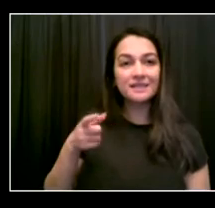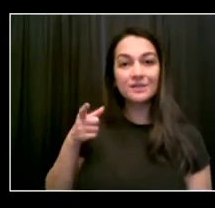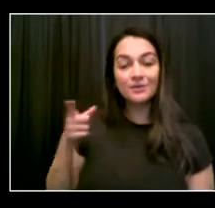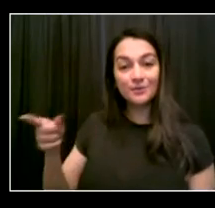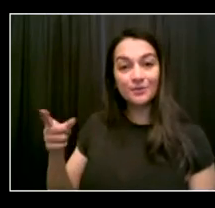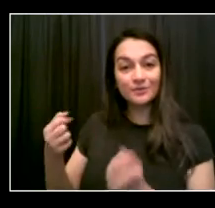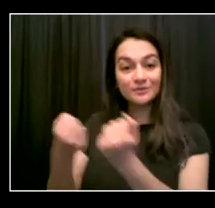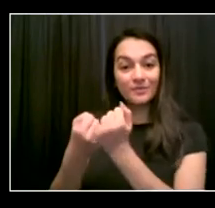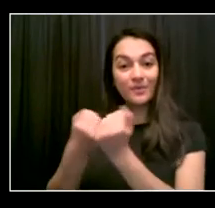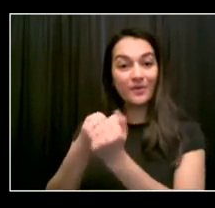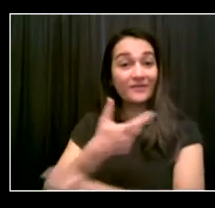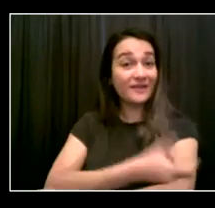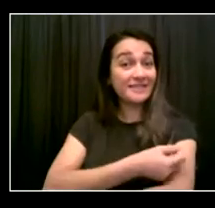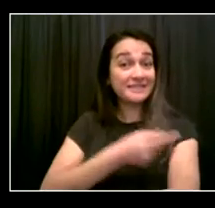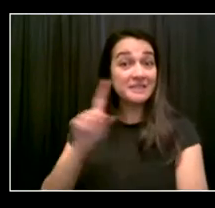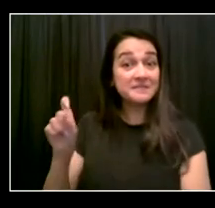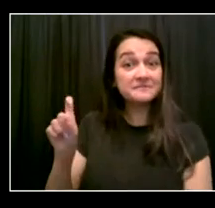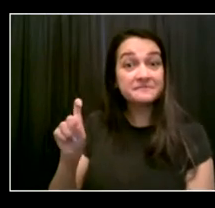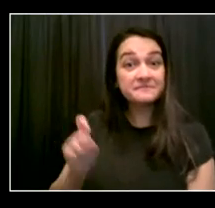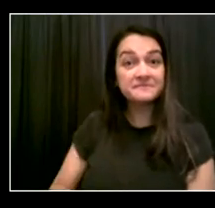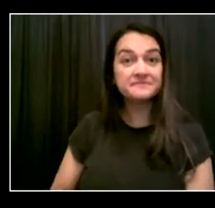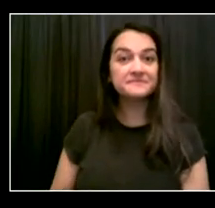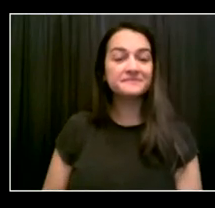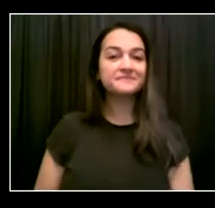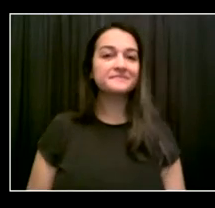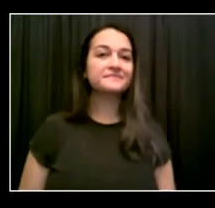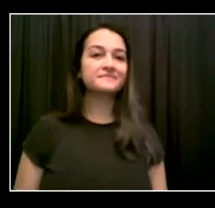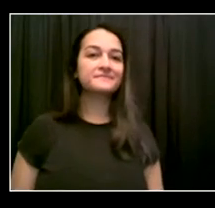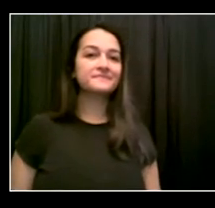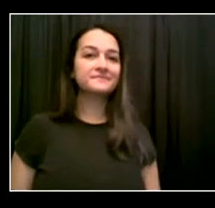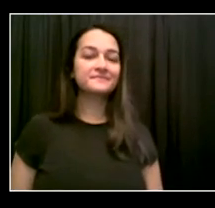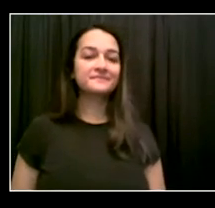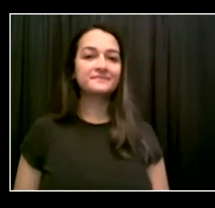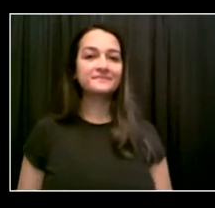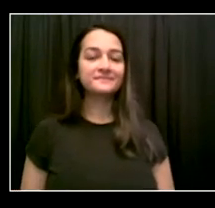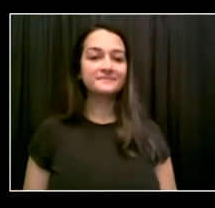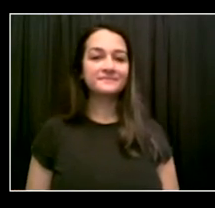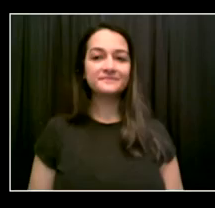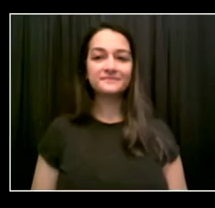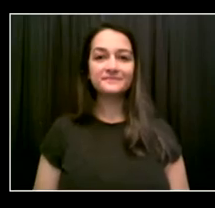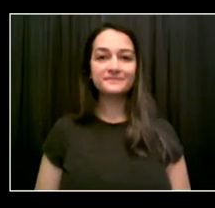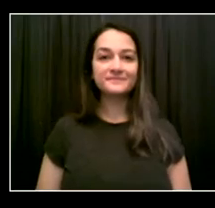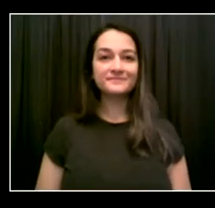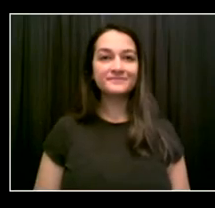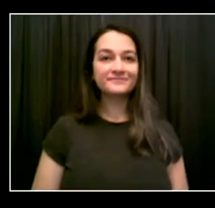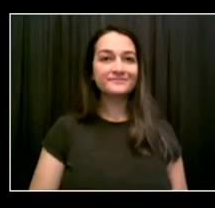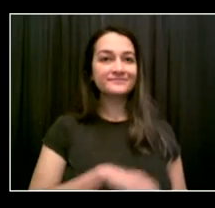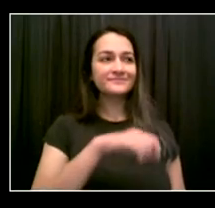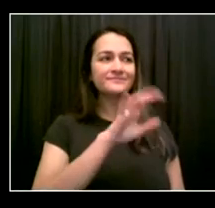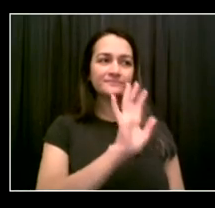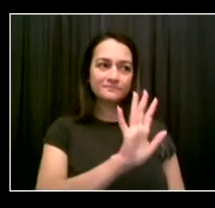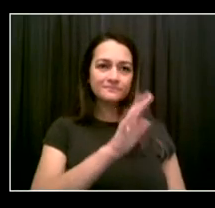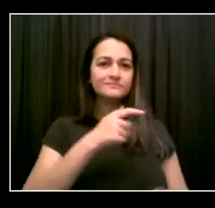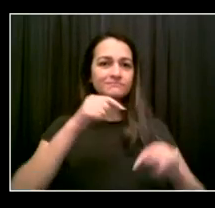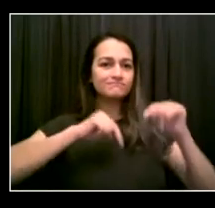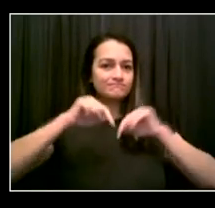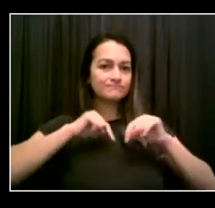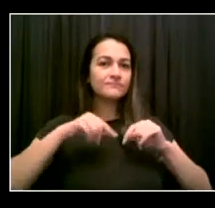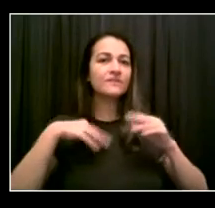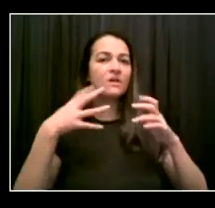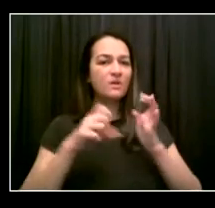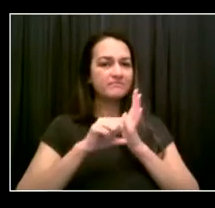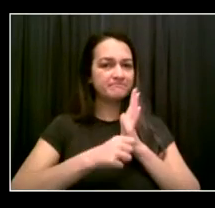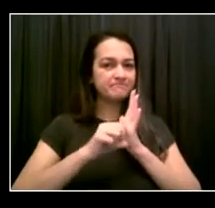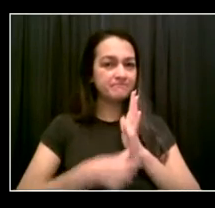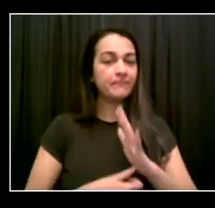and foremost, the safety of our staff, family, and our guests are our main,